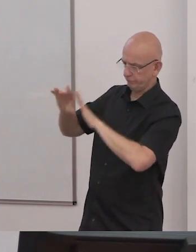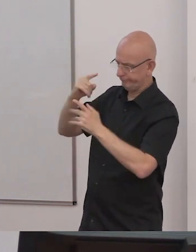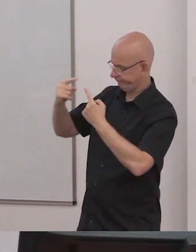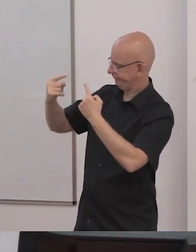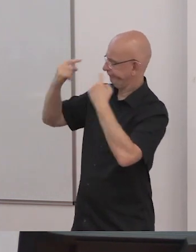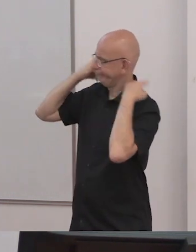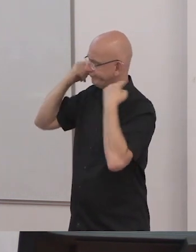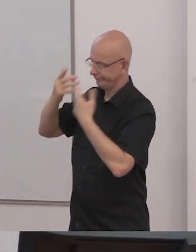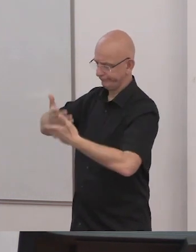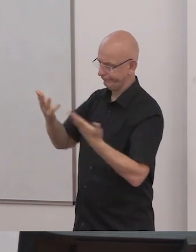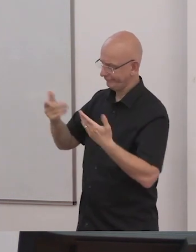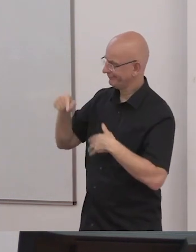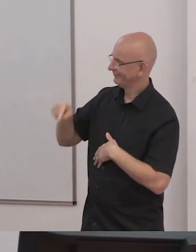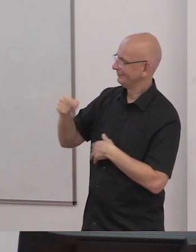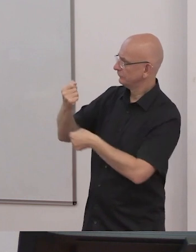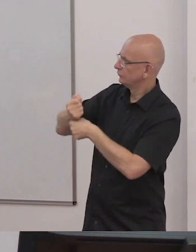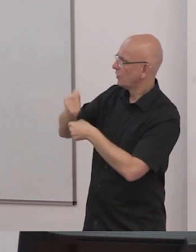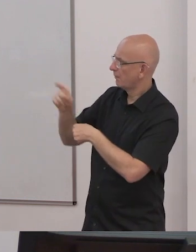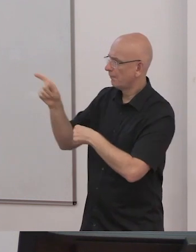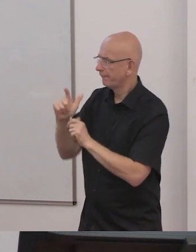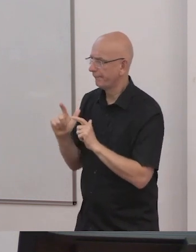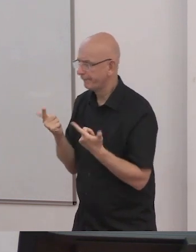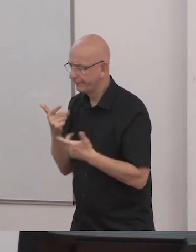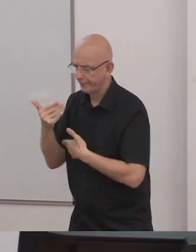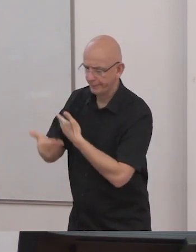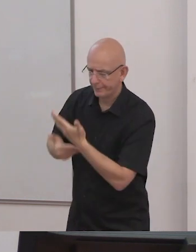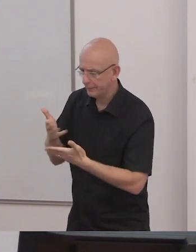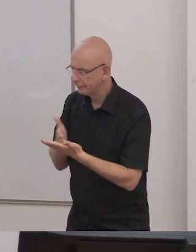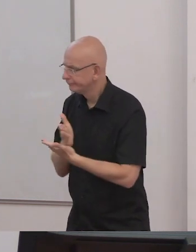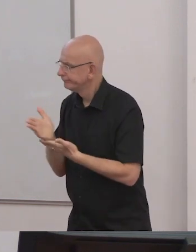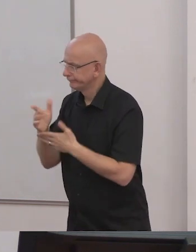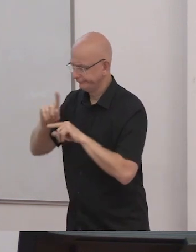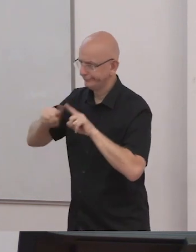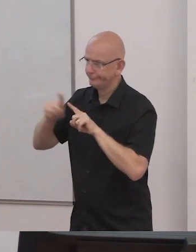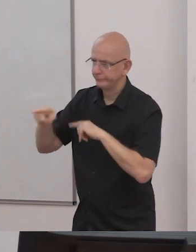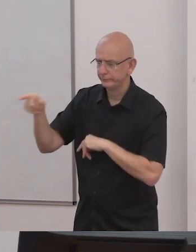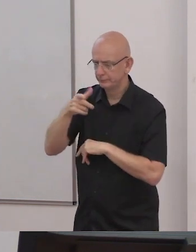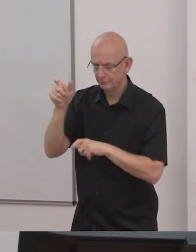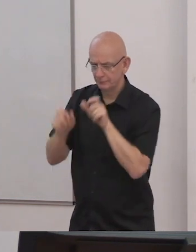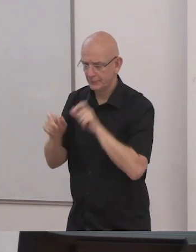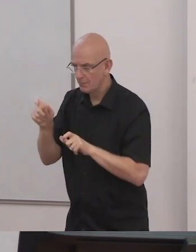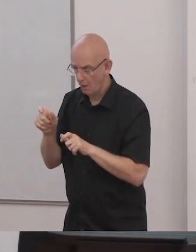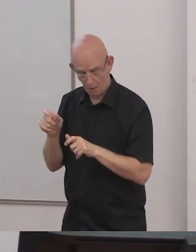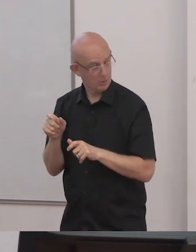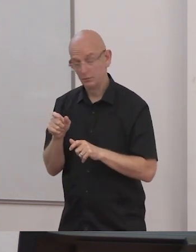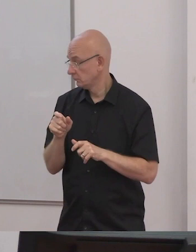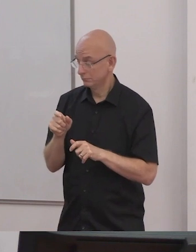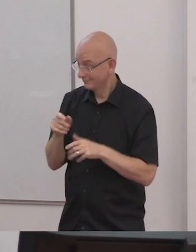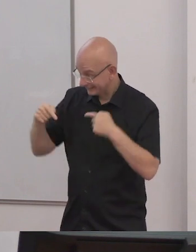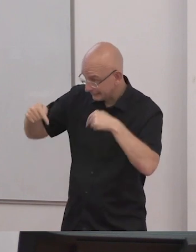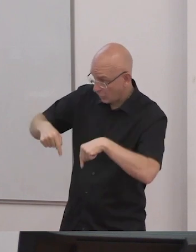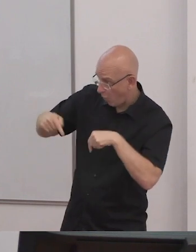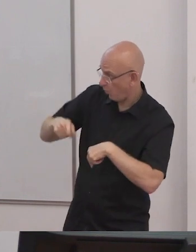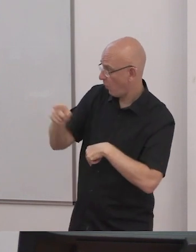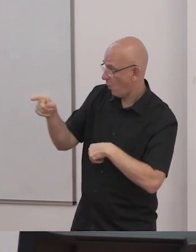persons with disabilities and finally the fear of disability is diminished by the